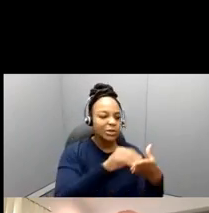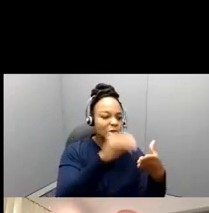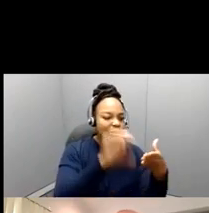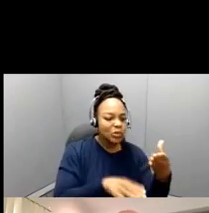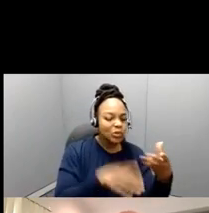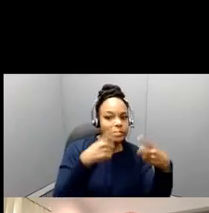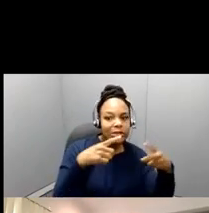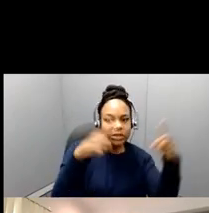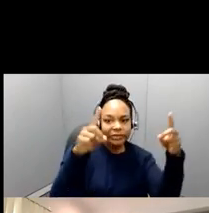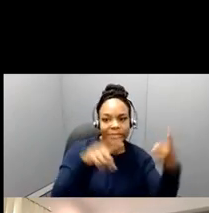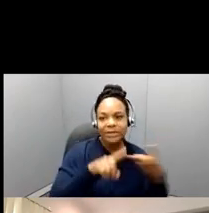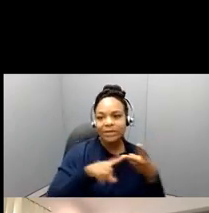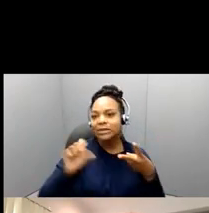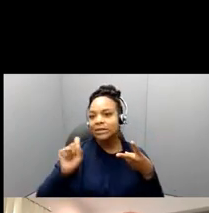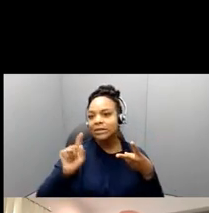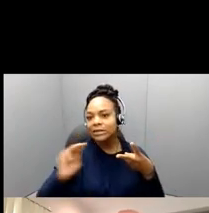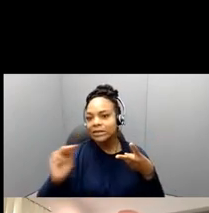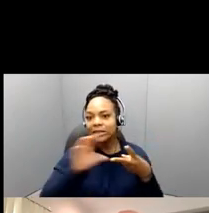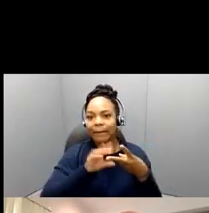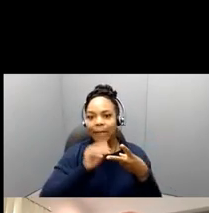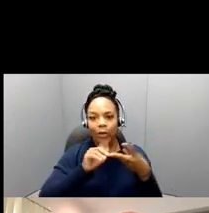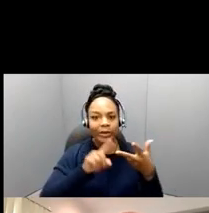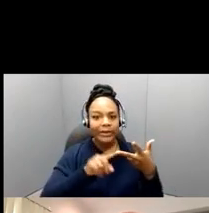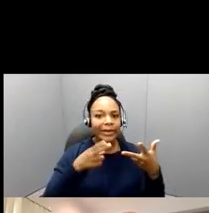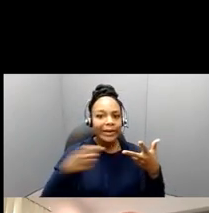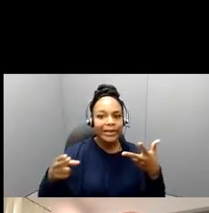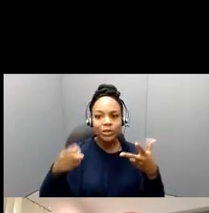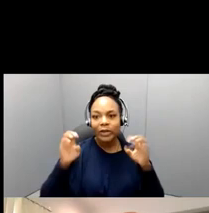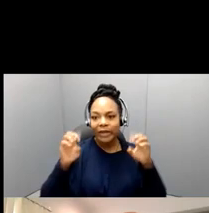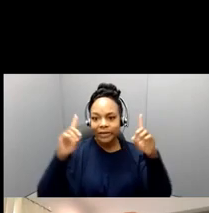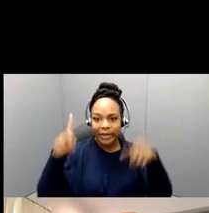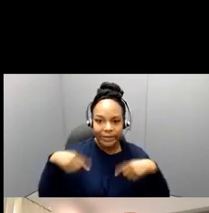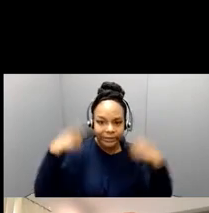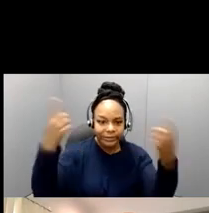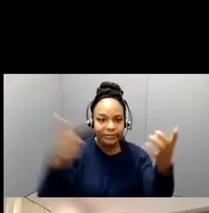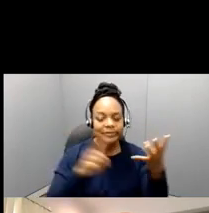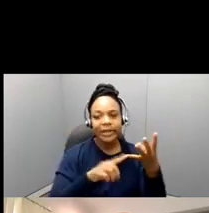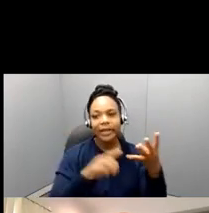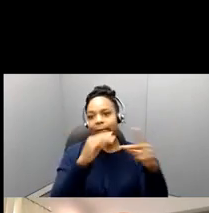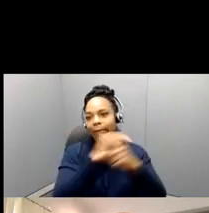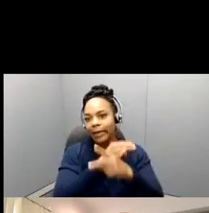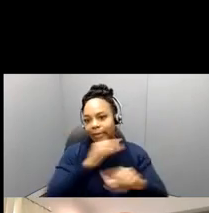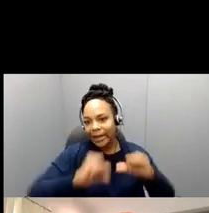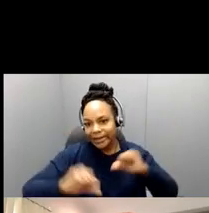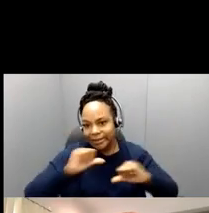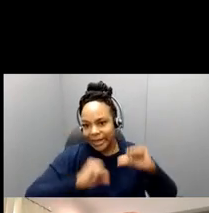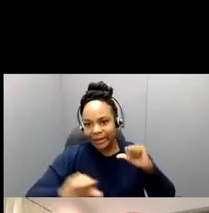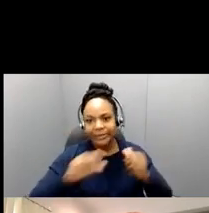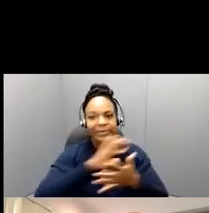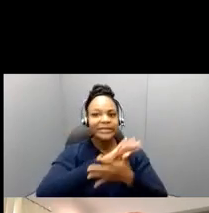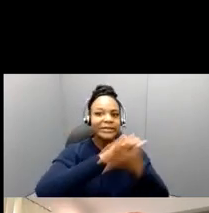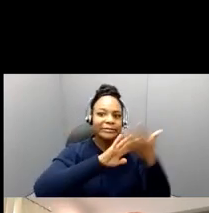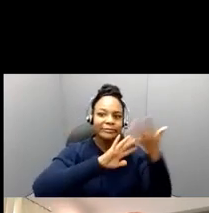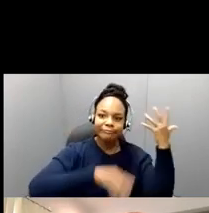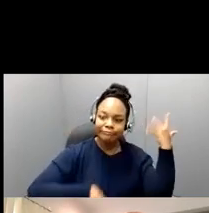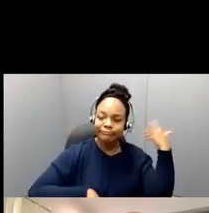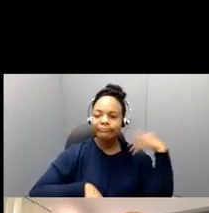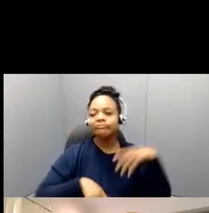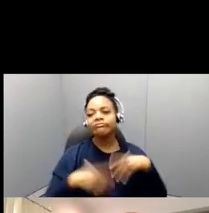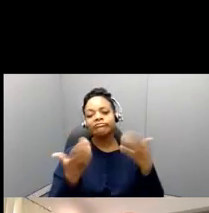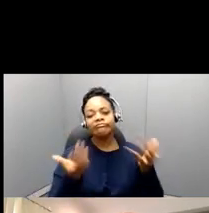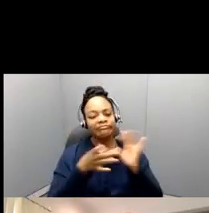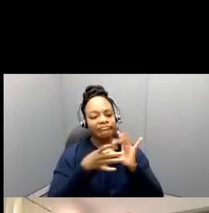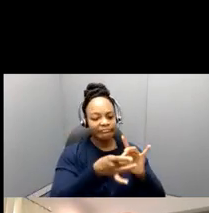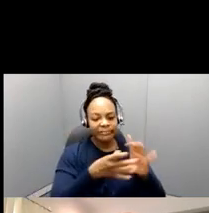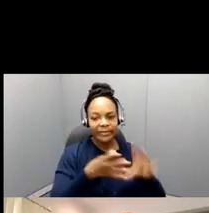history of education, mathematics and science education, issues around, uh, parent involvement,